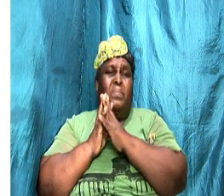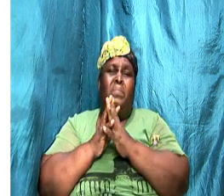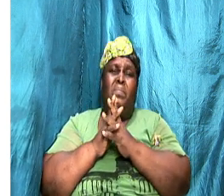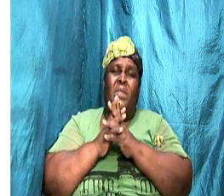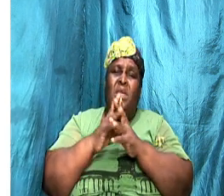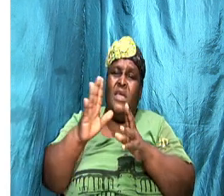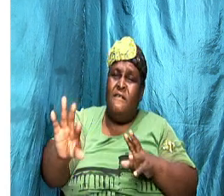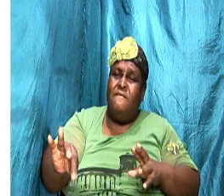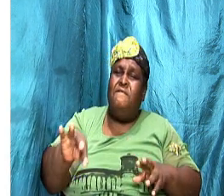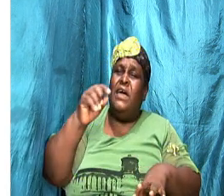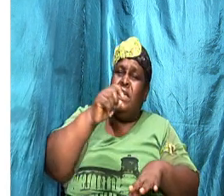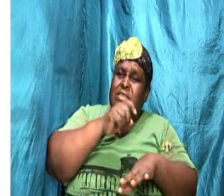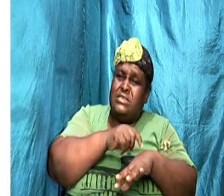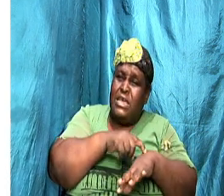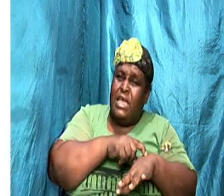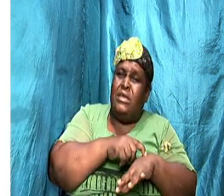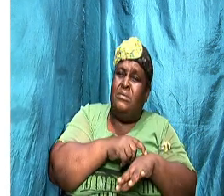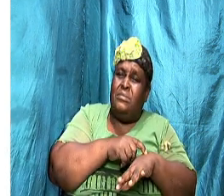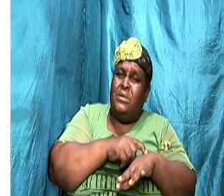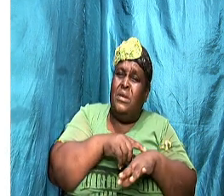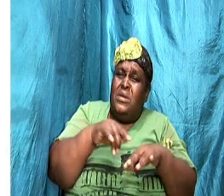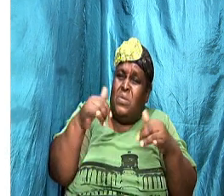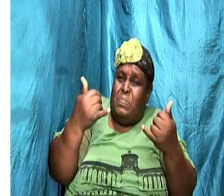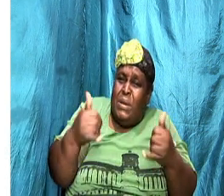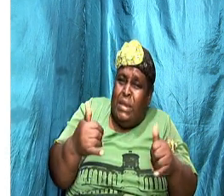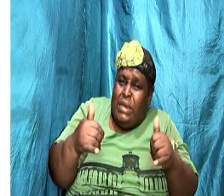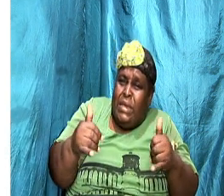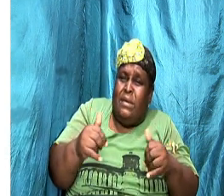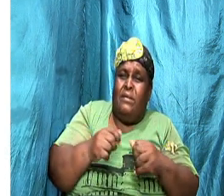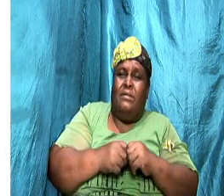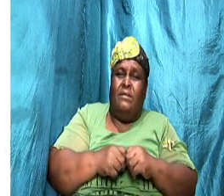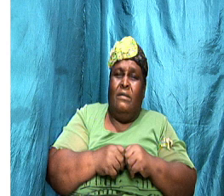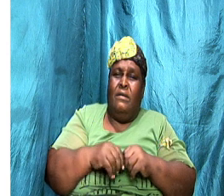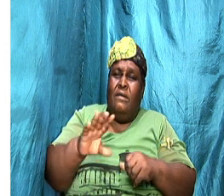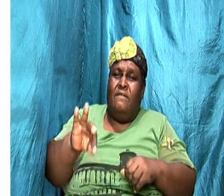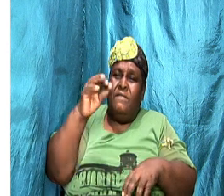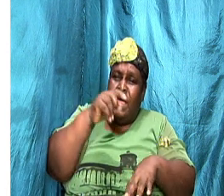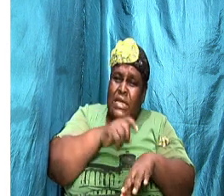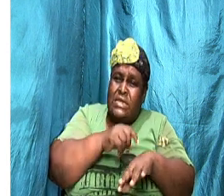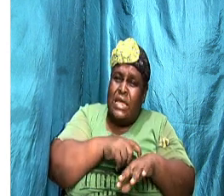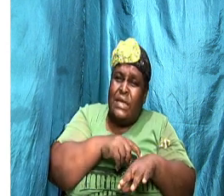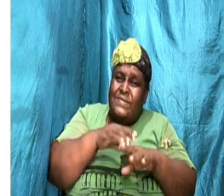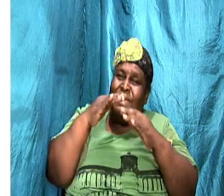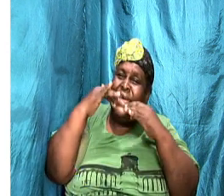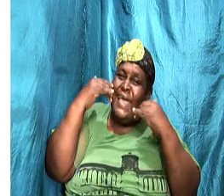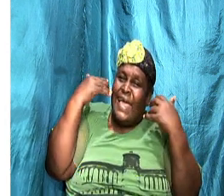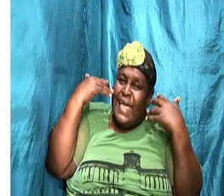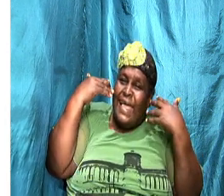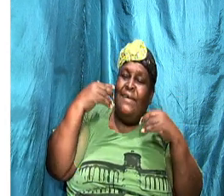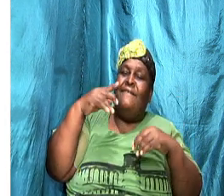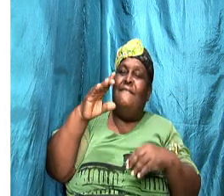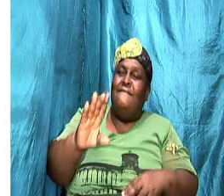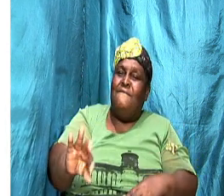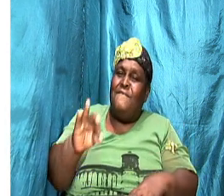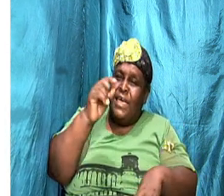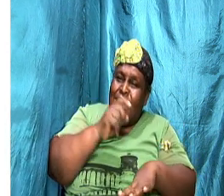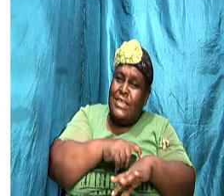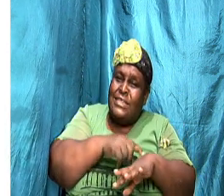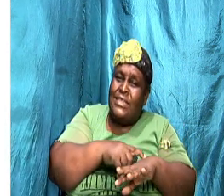find time to cuddle find time to laugh find time to hold hands